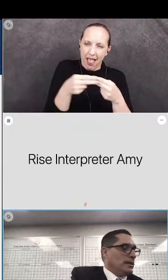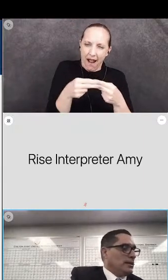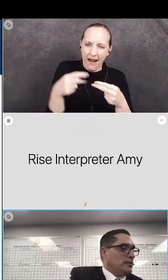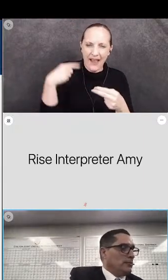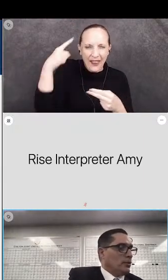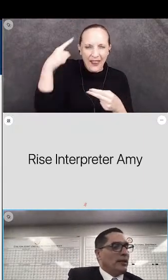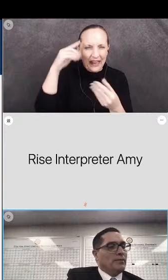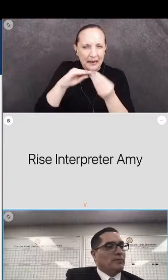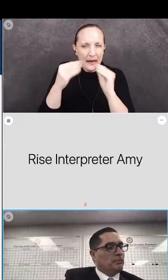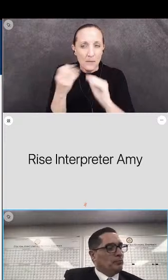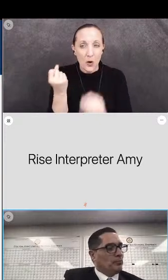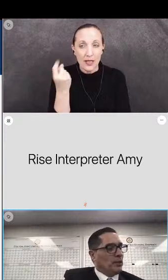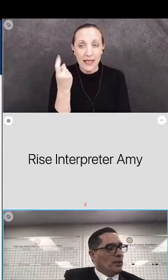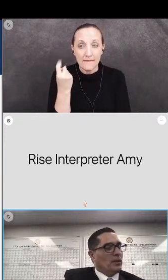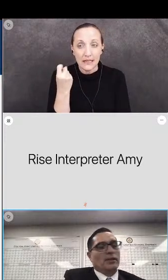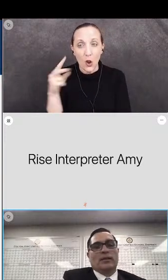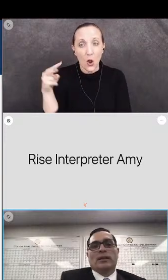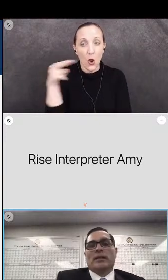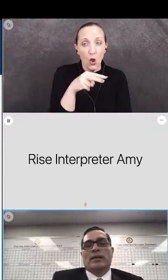it's slide number 11.